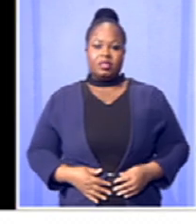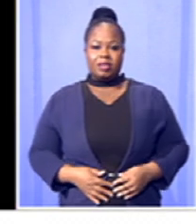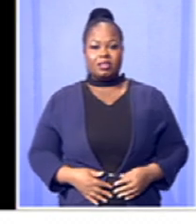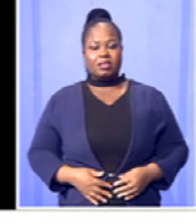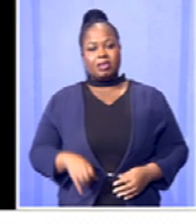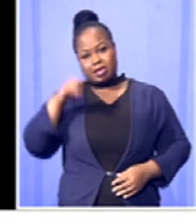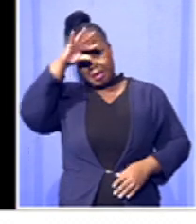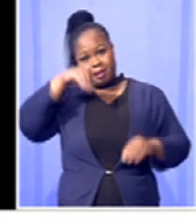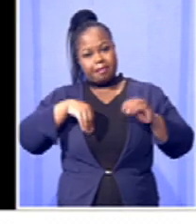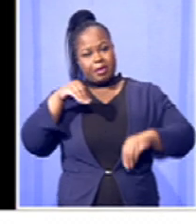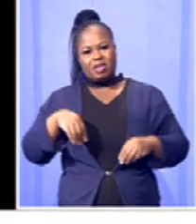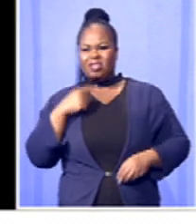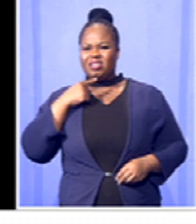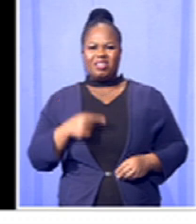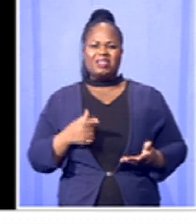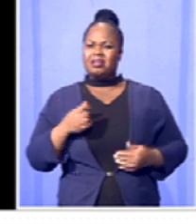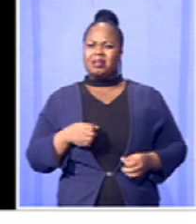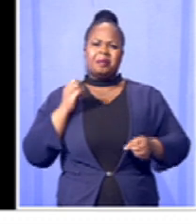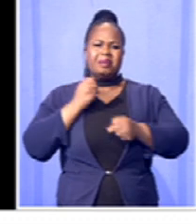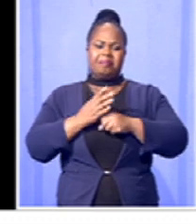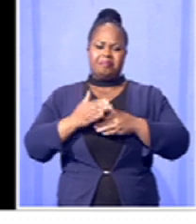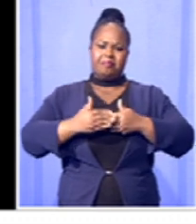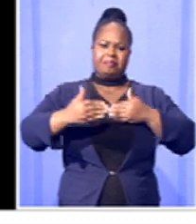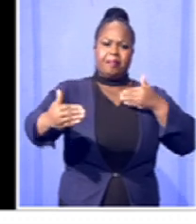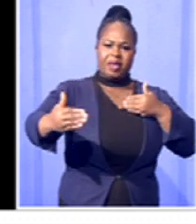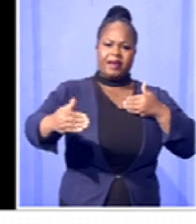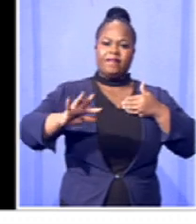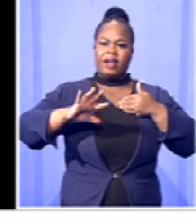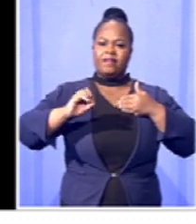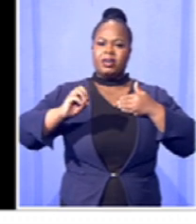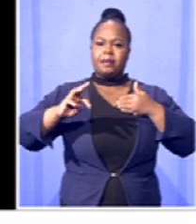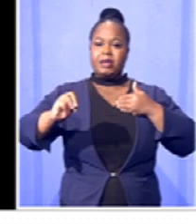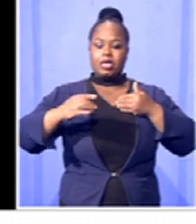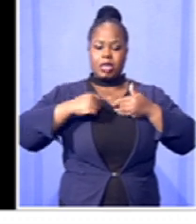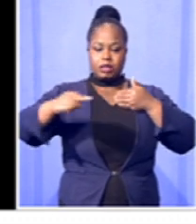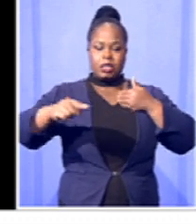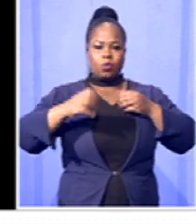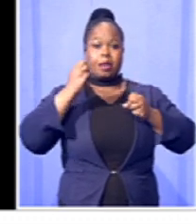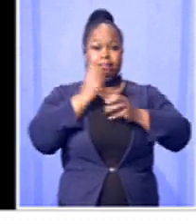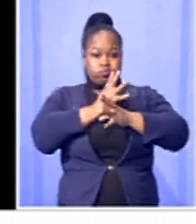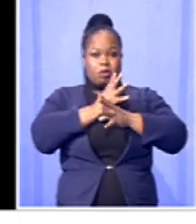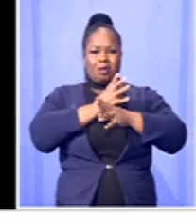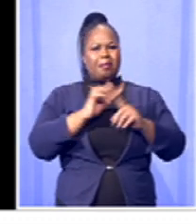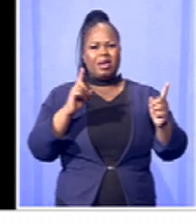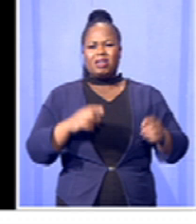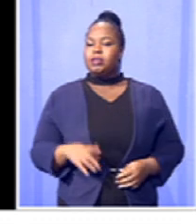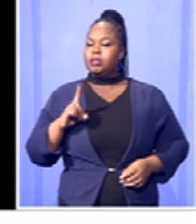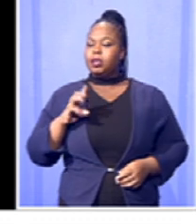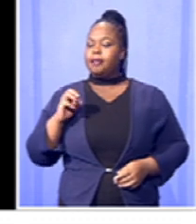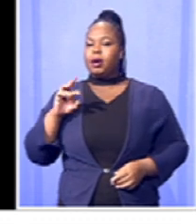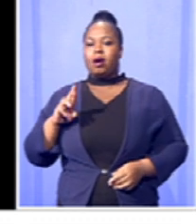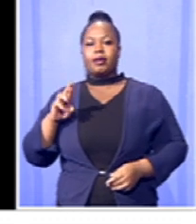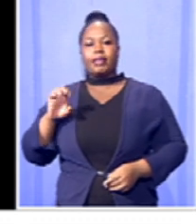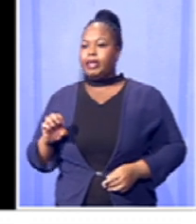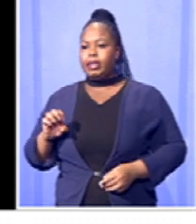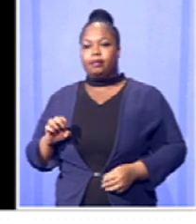right, they say, they should not be blasting 500 meters closer, but because they are not being regulated by DMRE, the Department